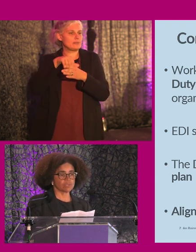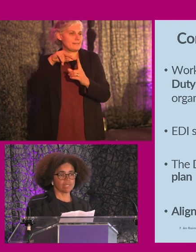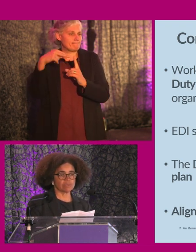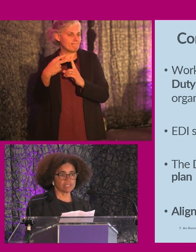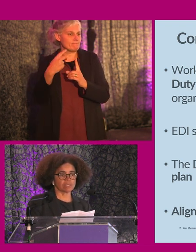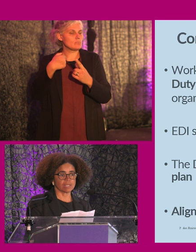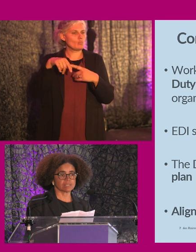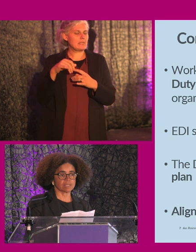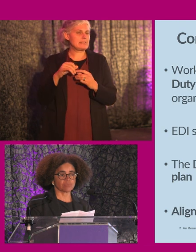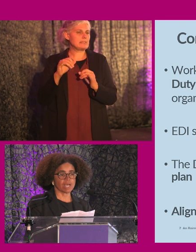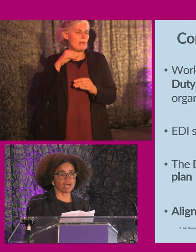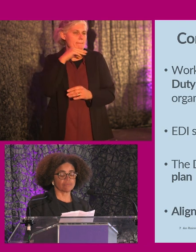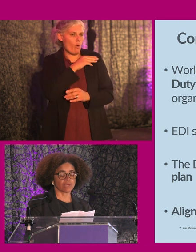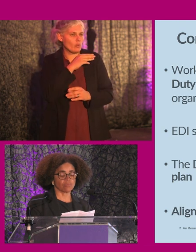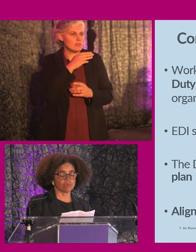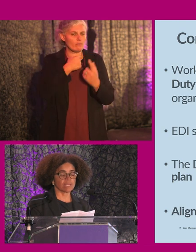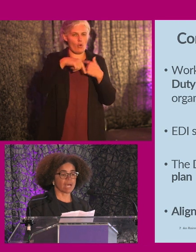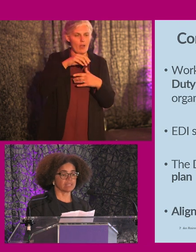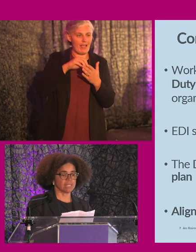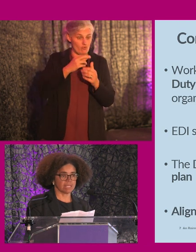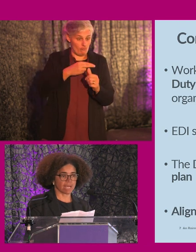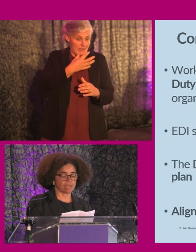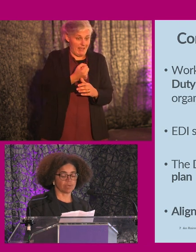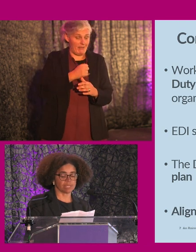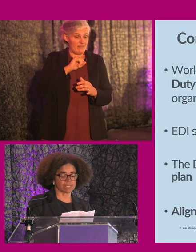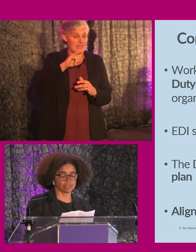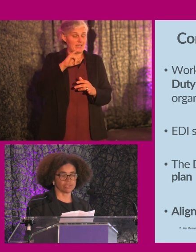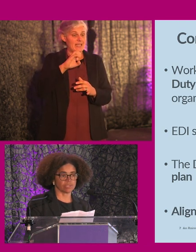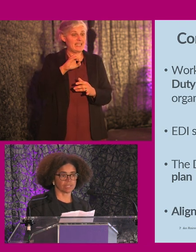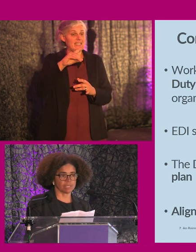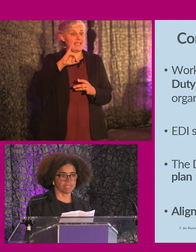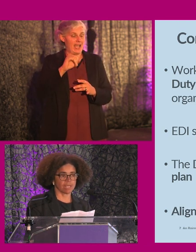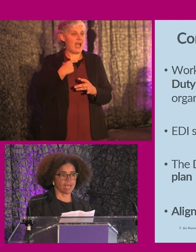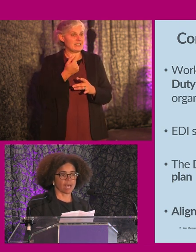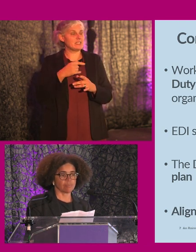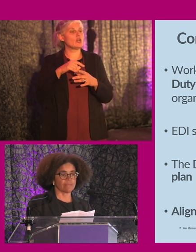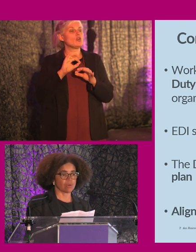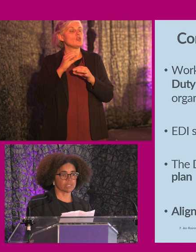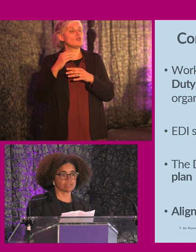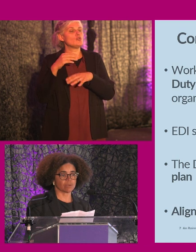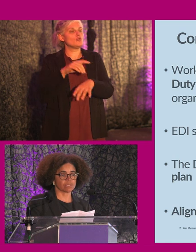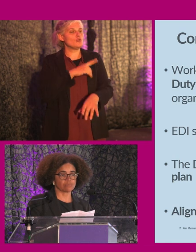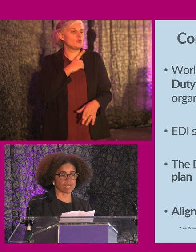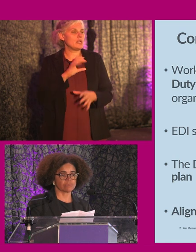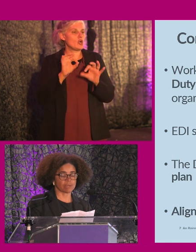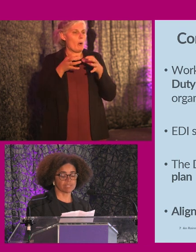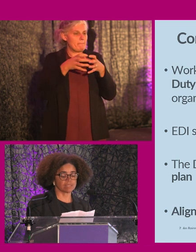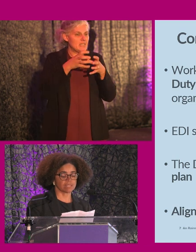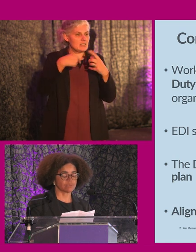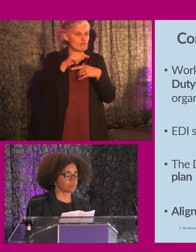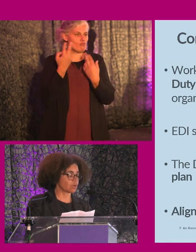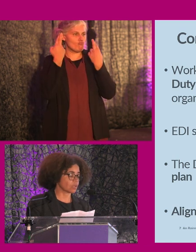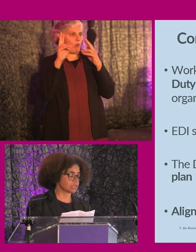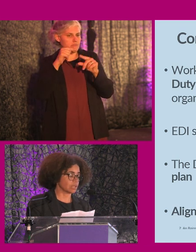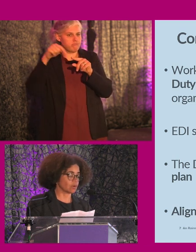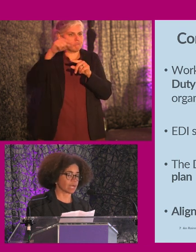think what was really critical is that we have, we already had an EDI and public sector duty committee. And that was, that was comprised of representatives